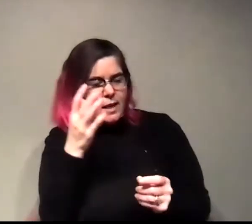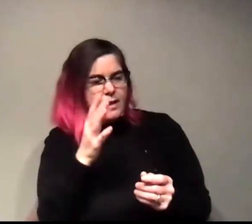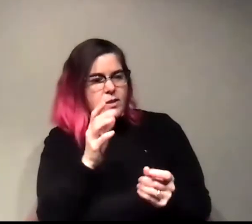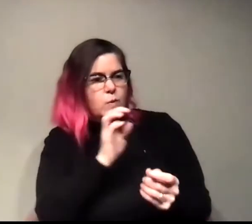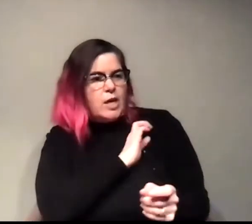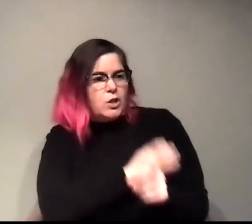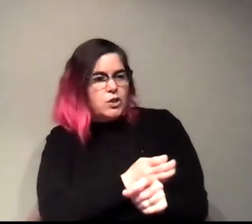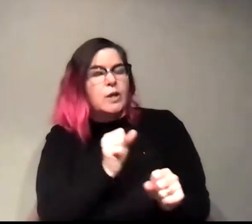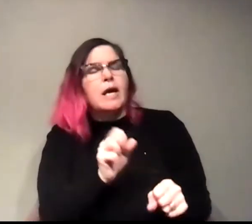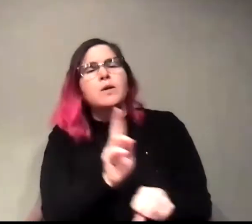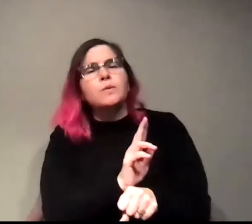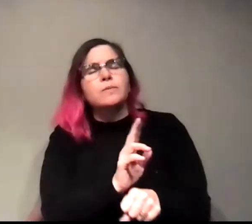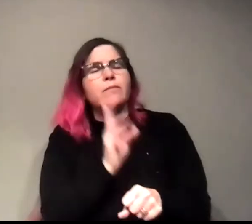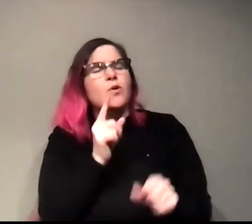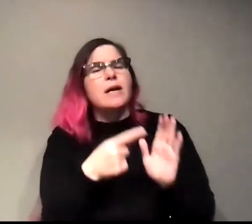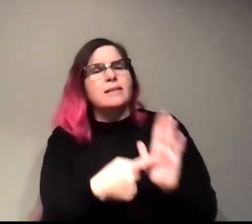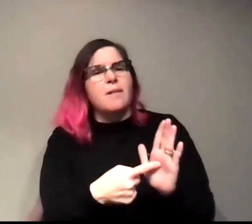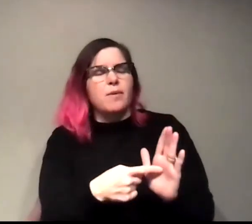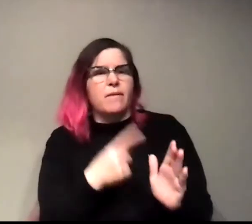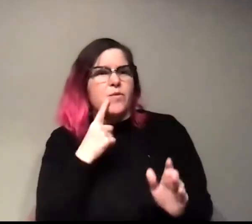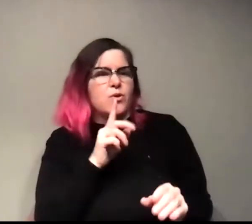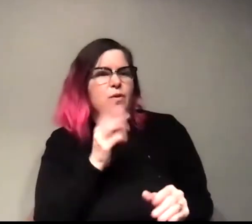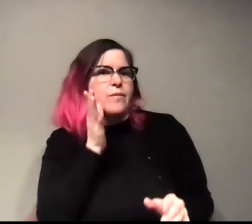use as an example to base your work off of?